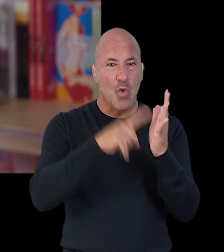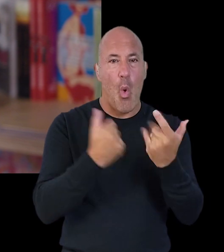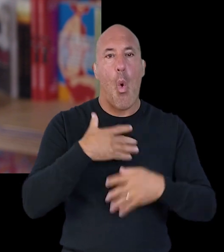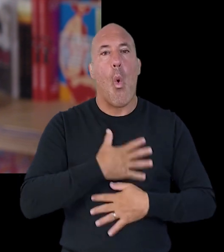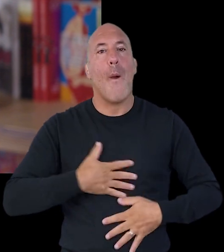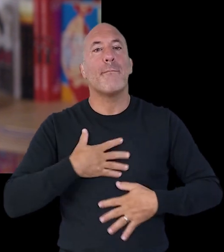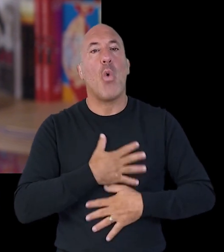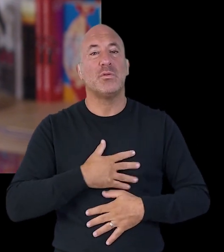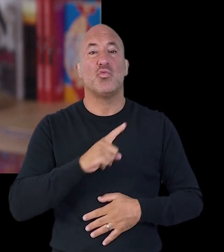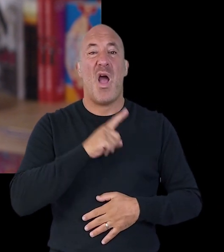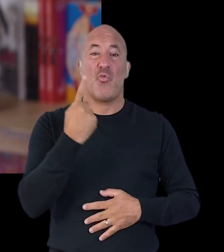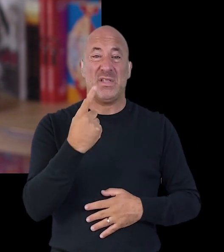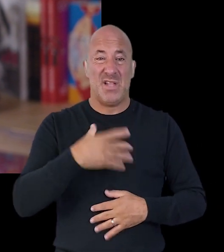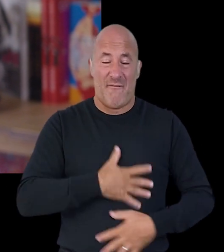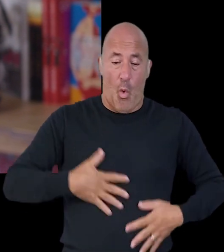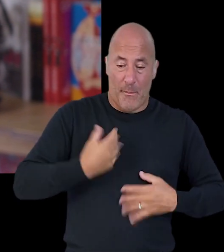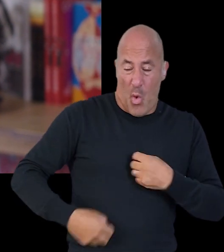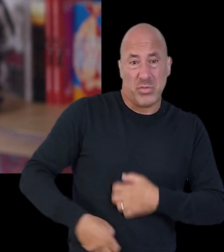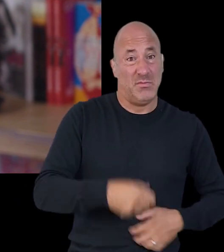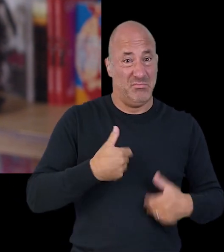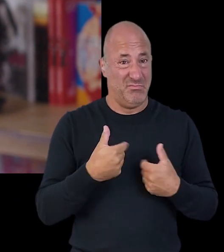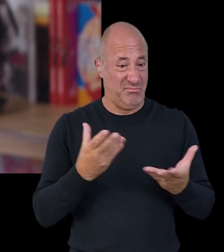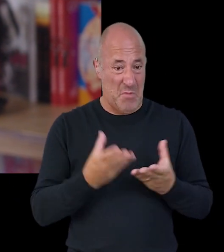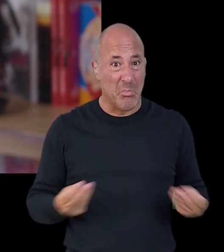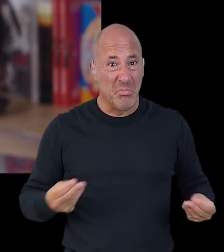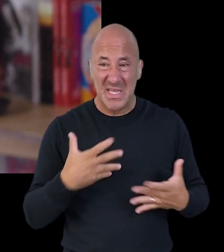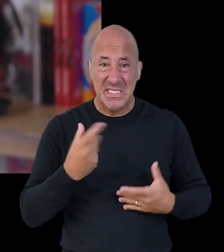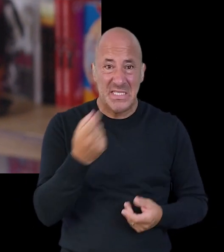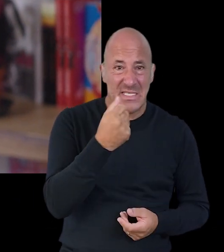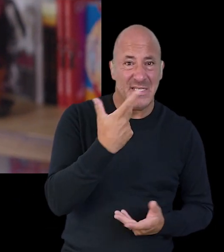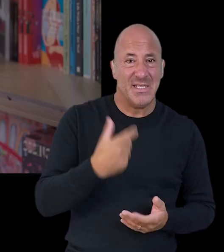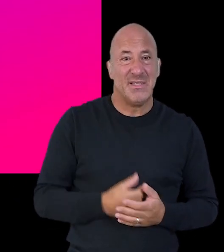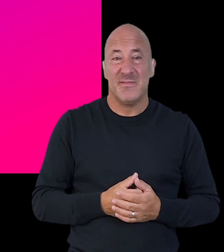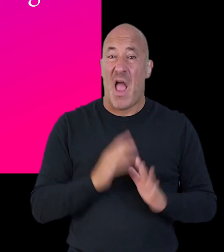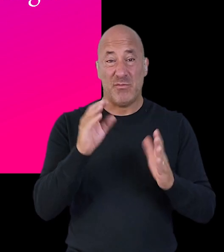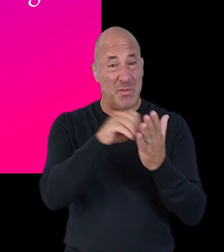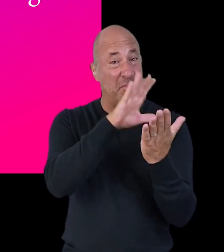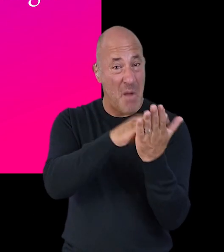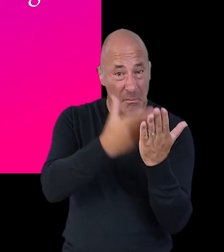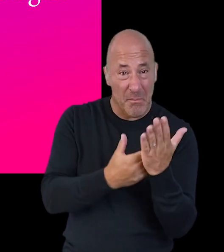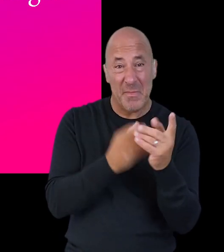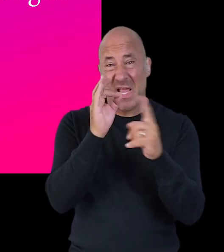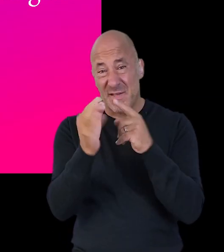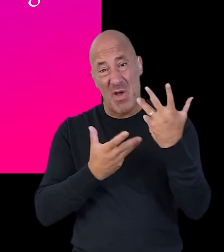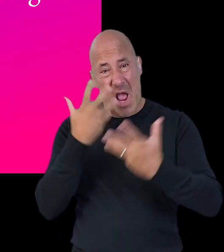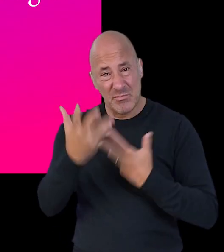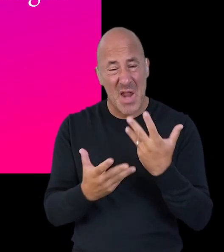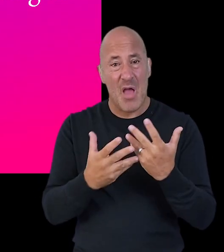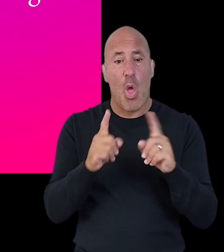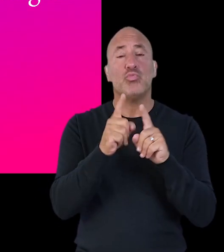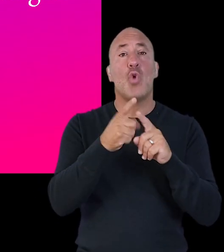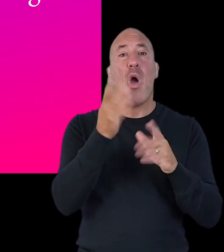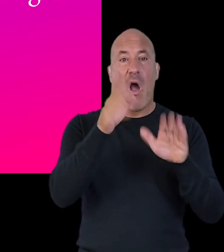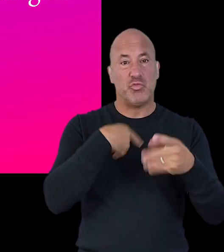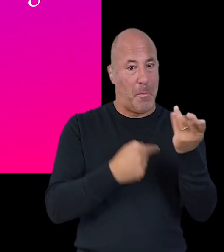hydrocortisol or hormones because you don't have any hormone producing organs yourself anymore you need to talk in your statement